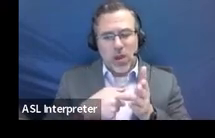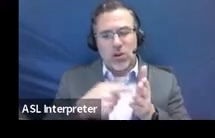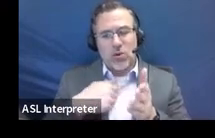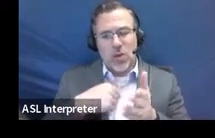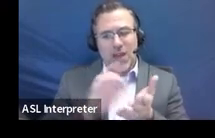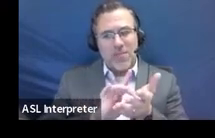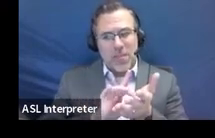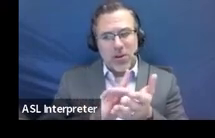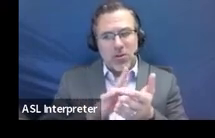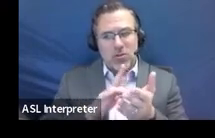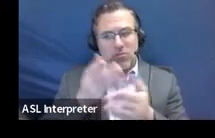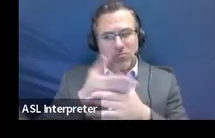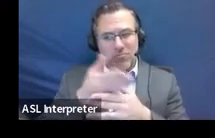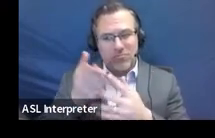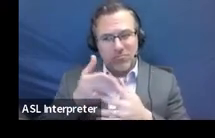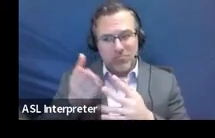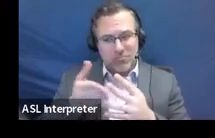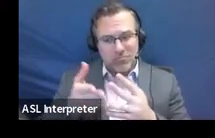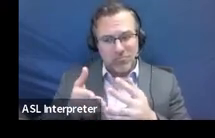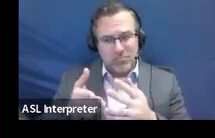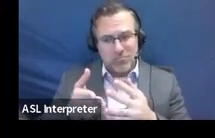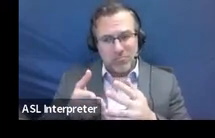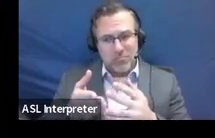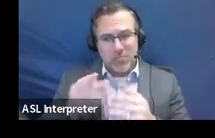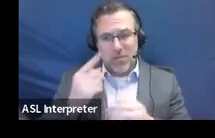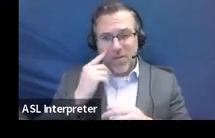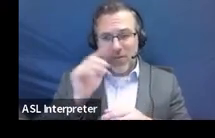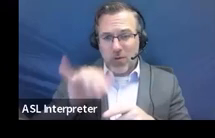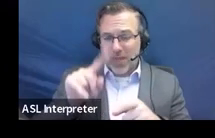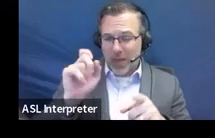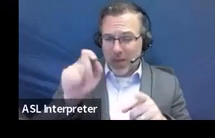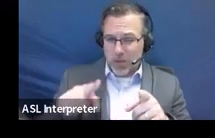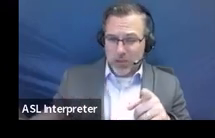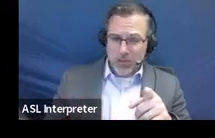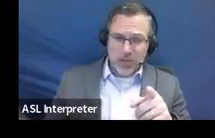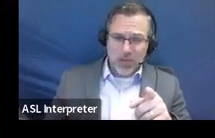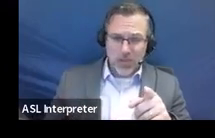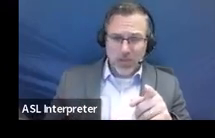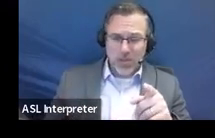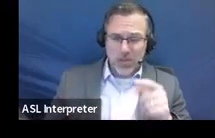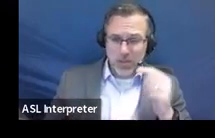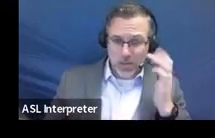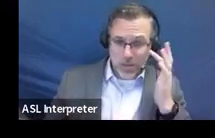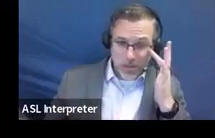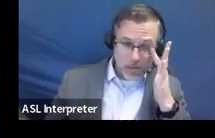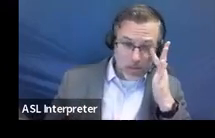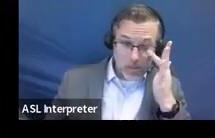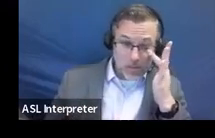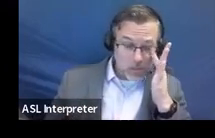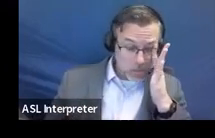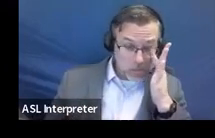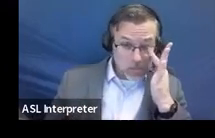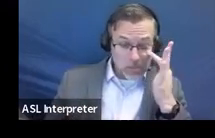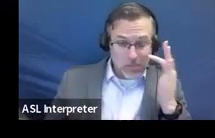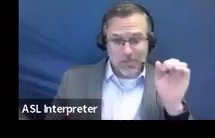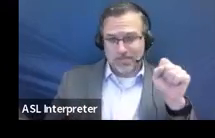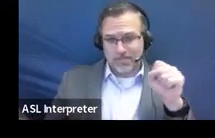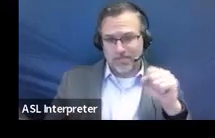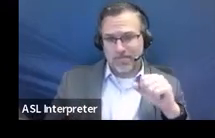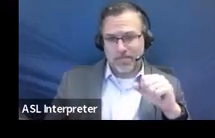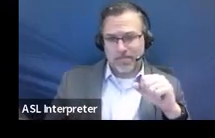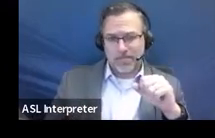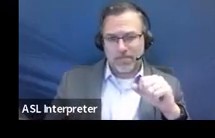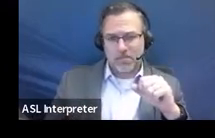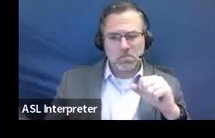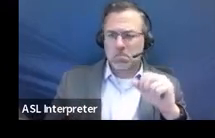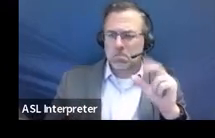Uh, for this question right here, where you're just putting in the notes? Yep. Um, I, I